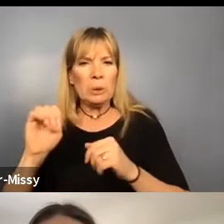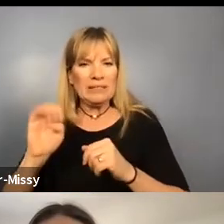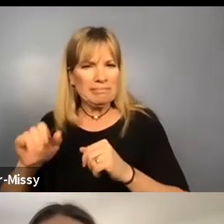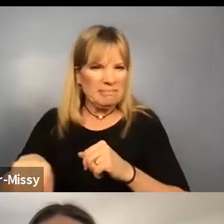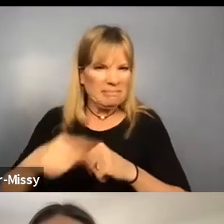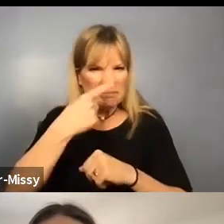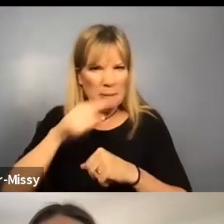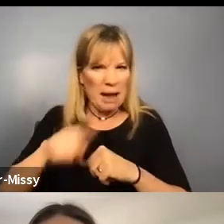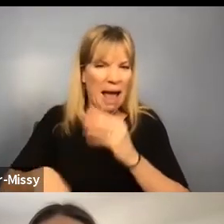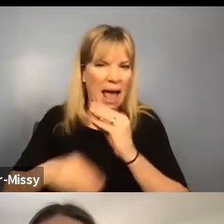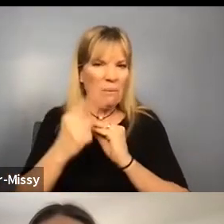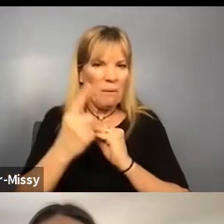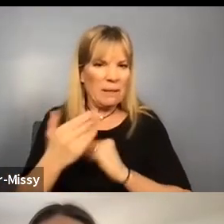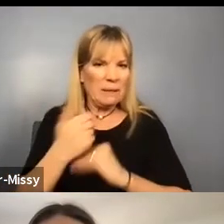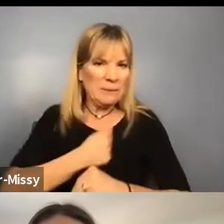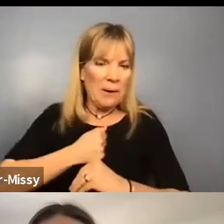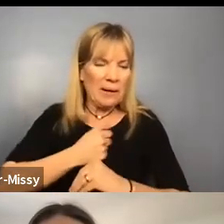I'm sorry.